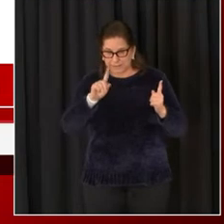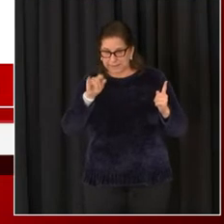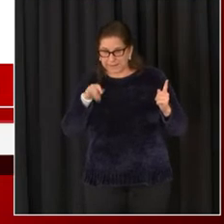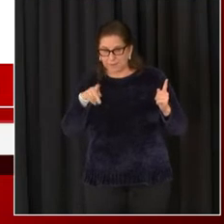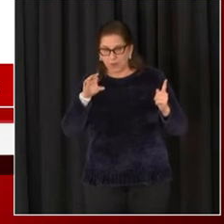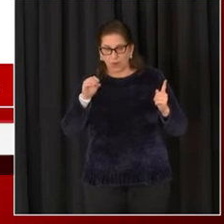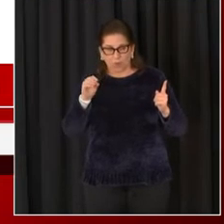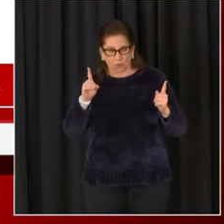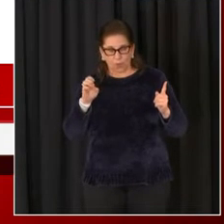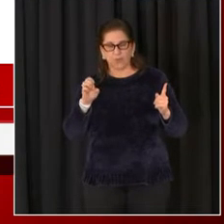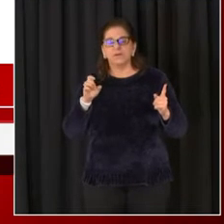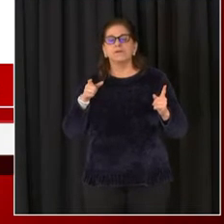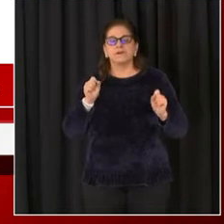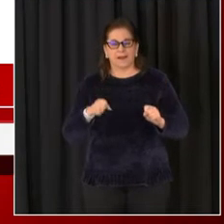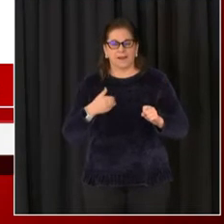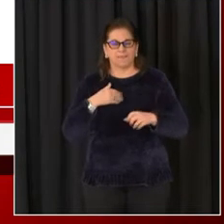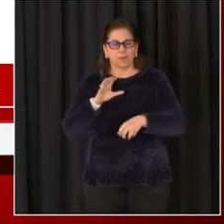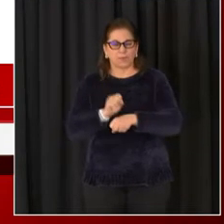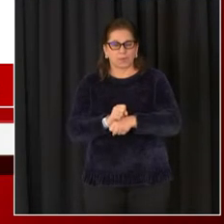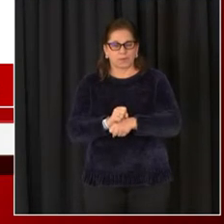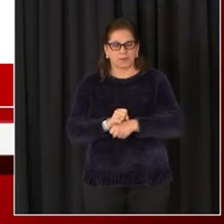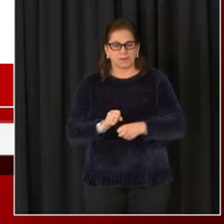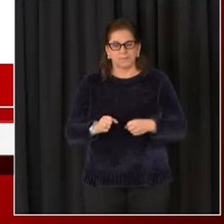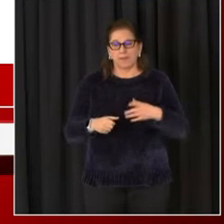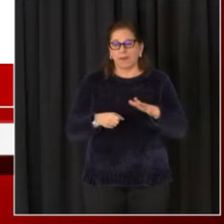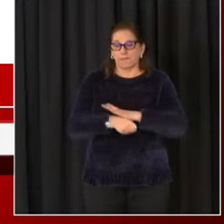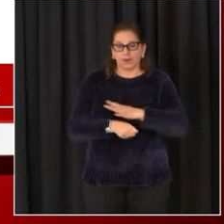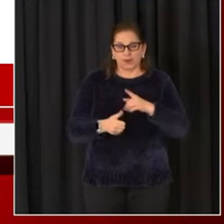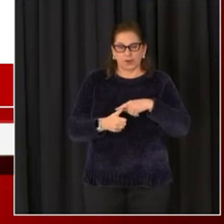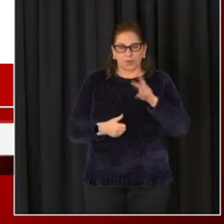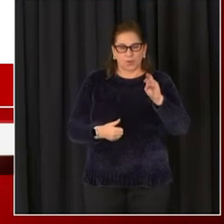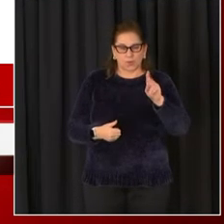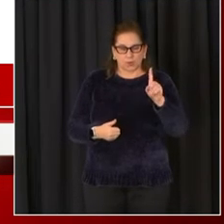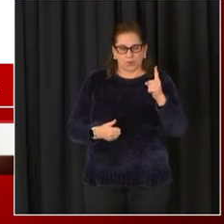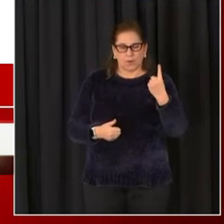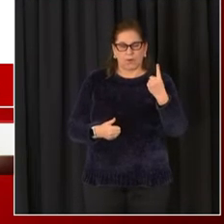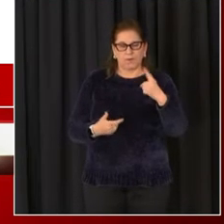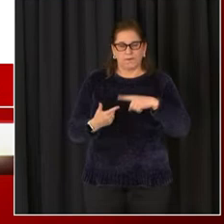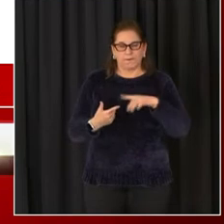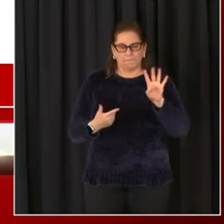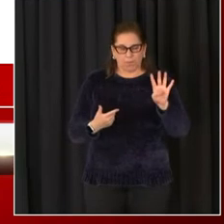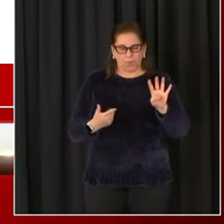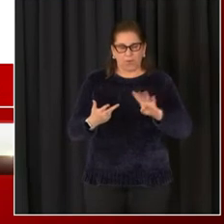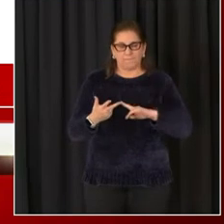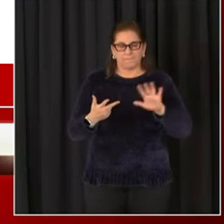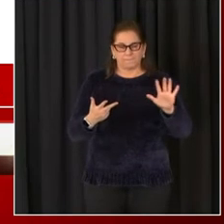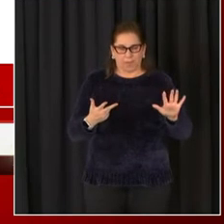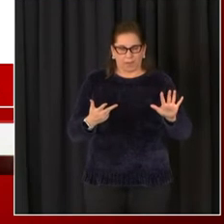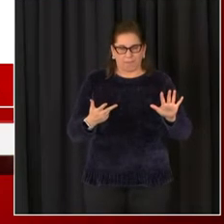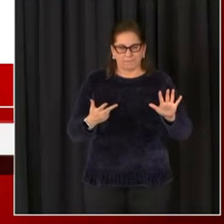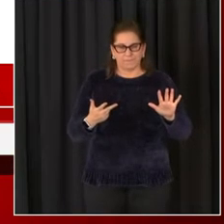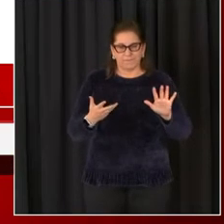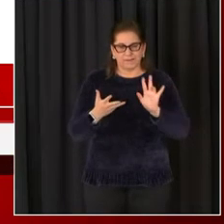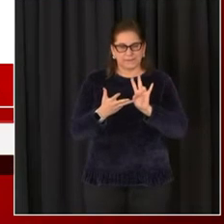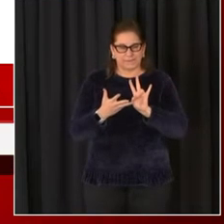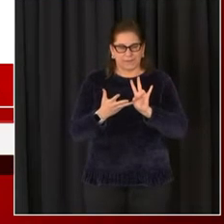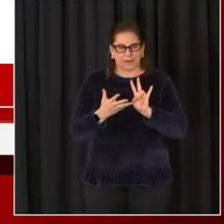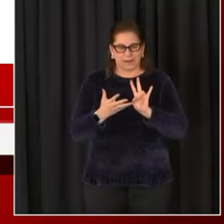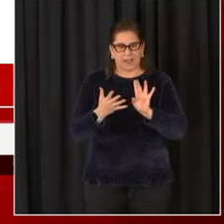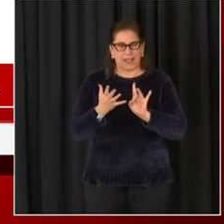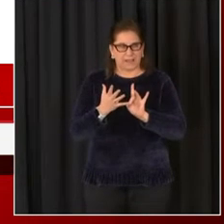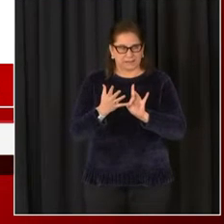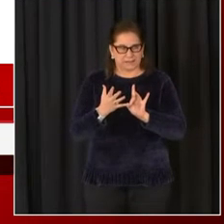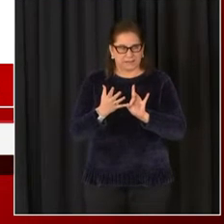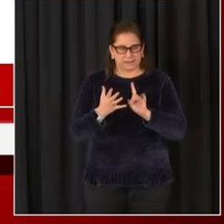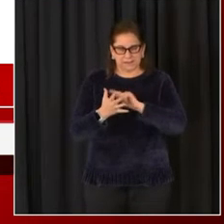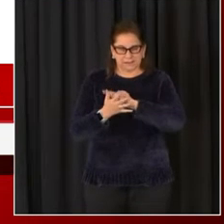wards 1, 4, 5, 7, and 8. Next week, D.C. Health is